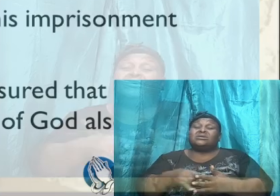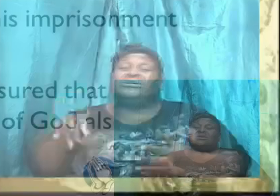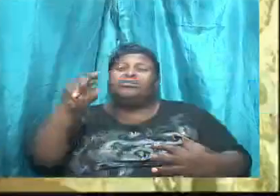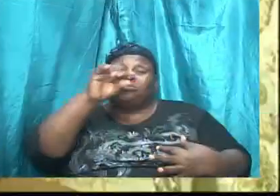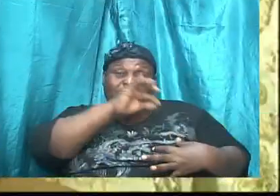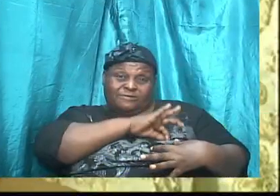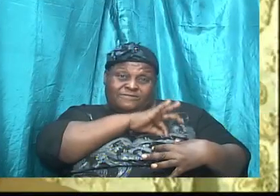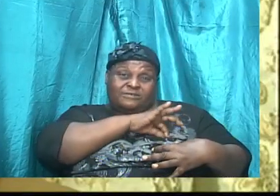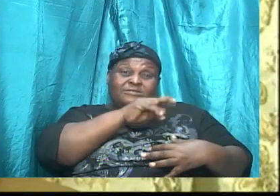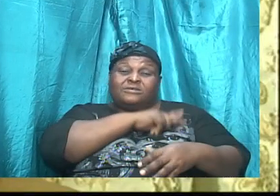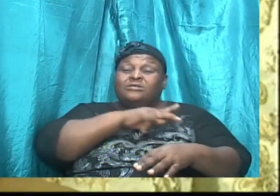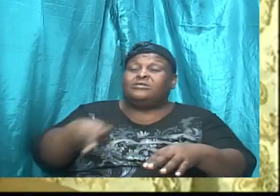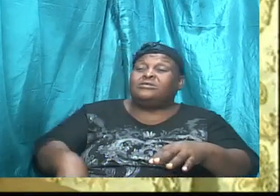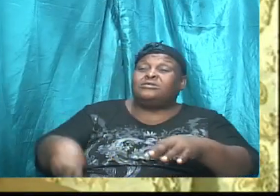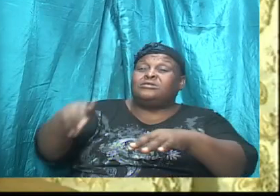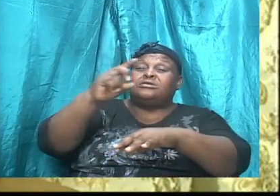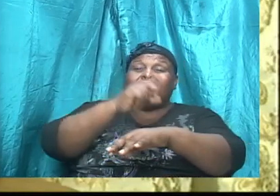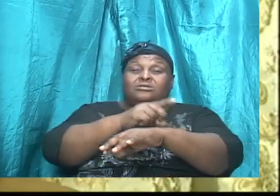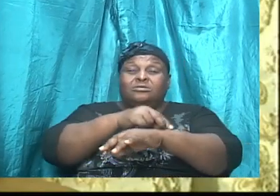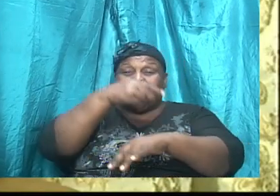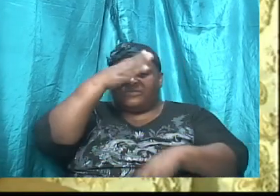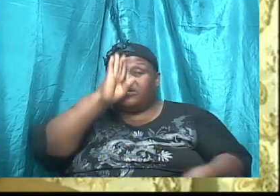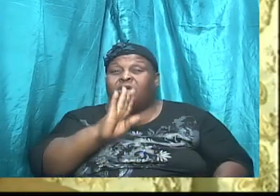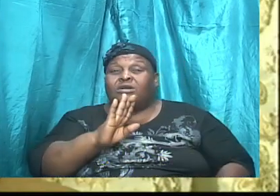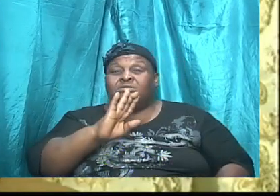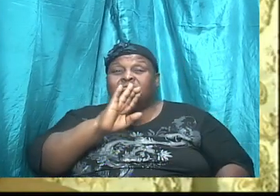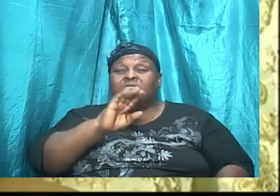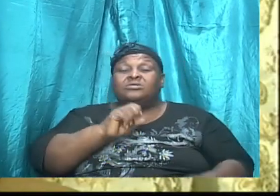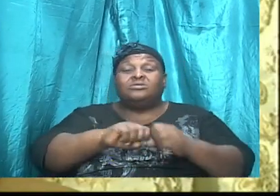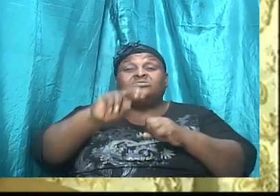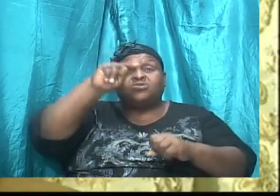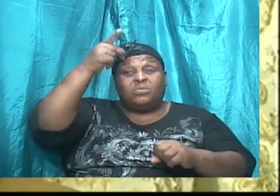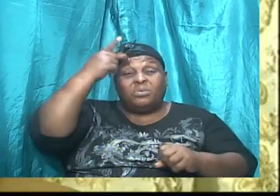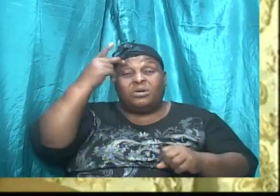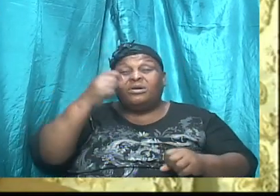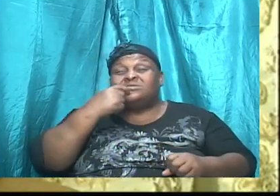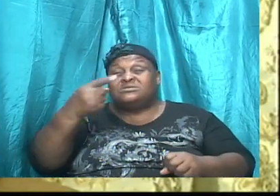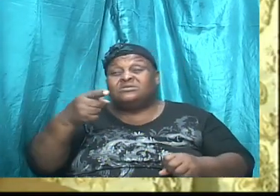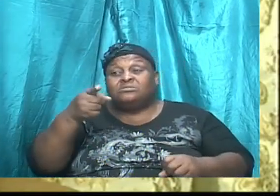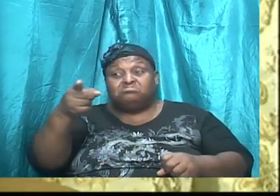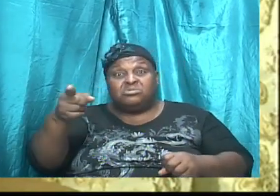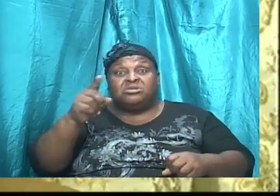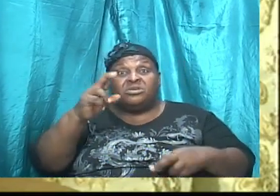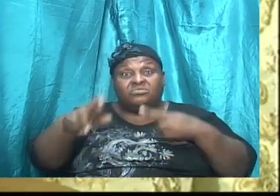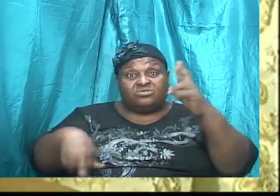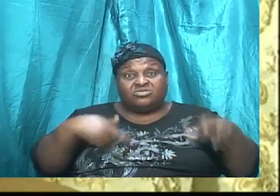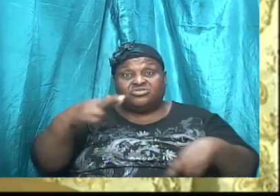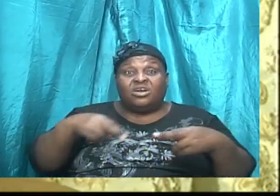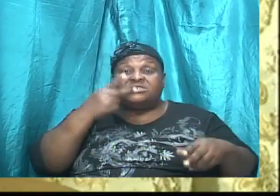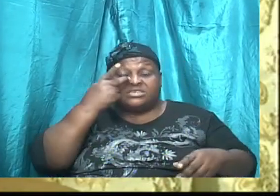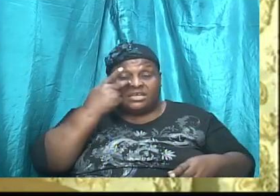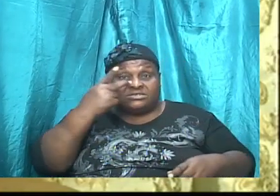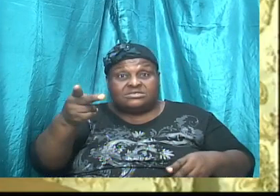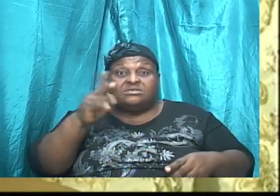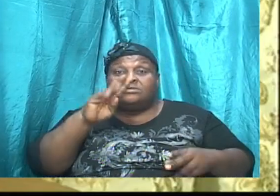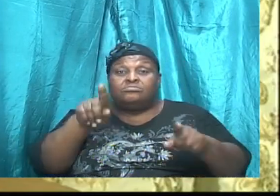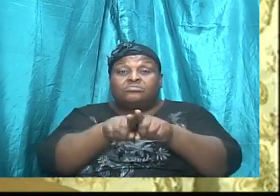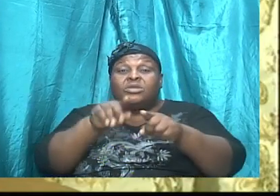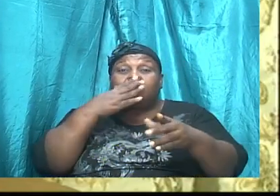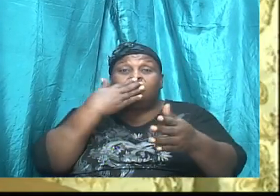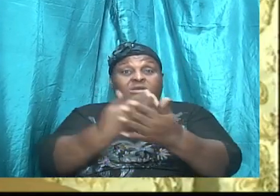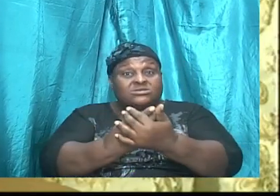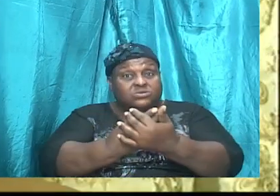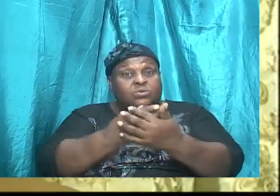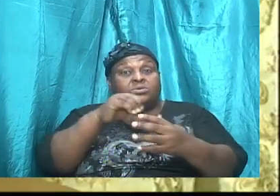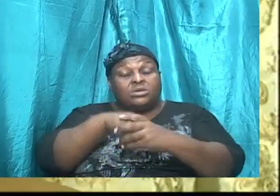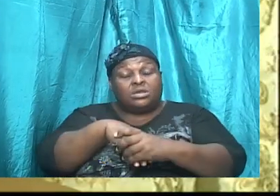God. So Paul said that he rejoiced and he sees it as good that his